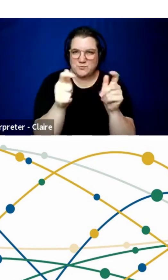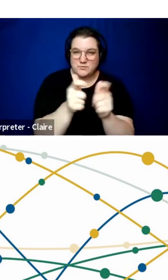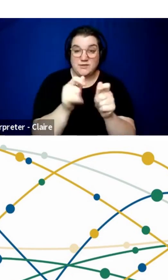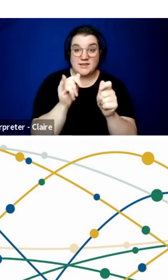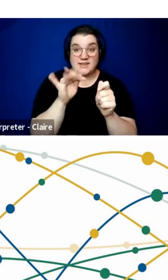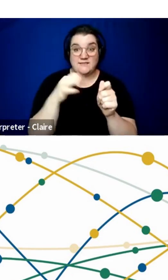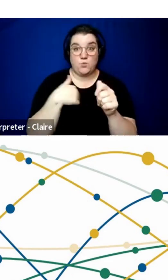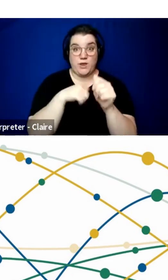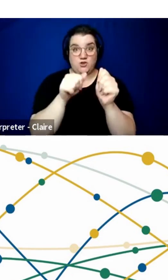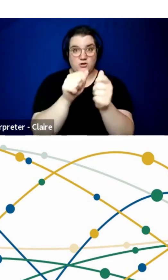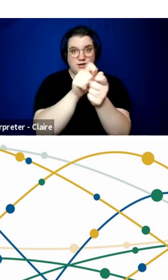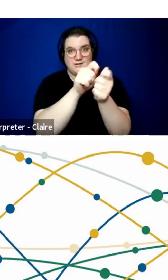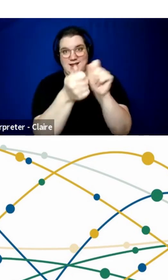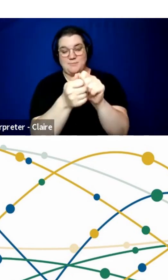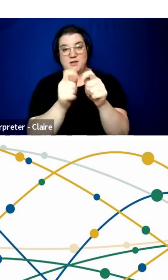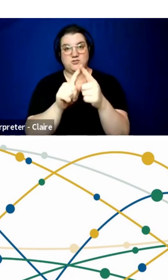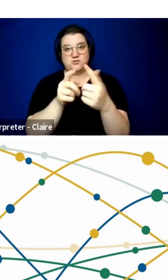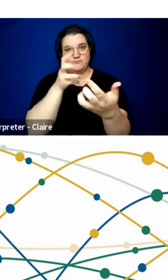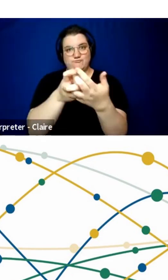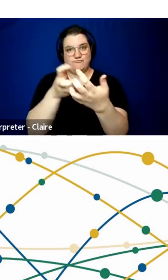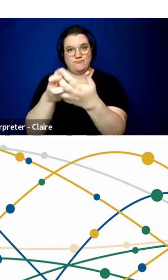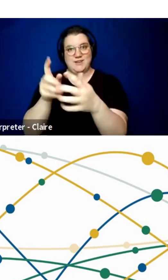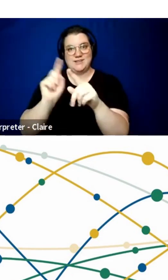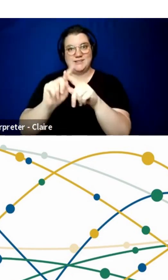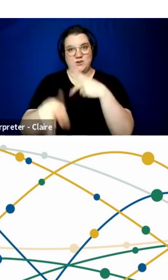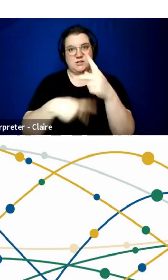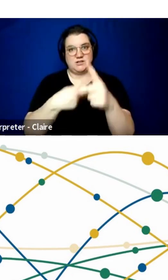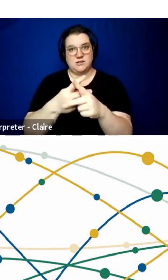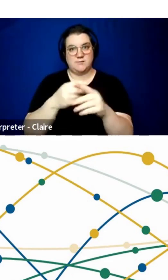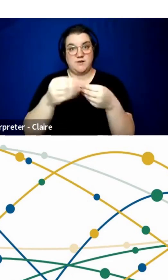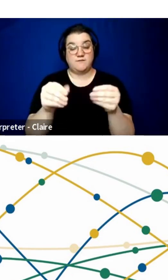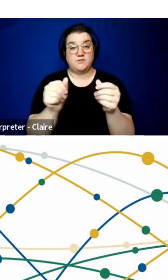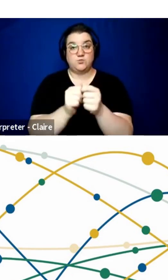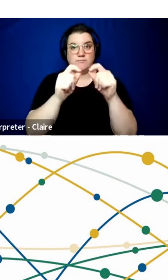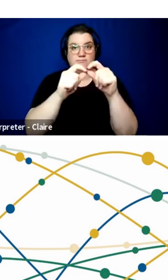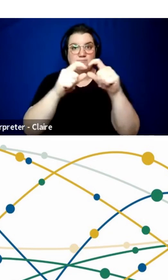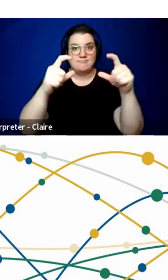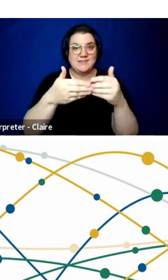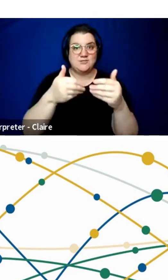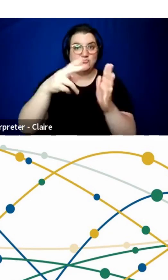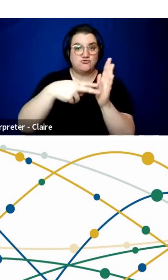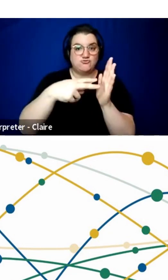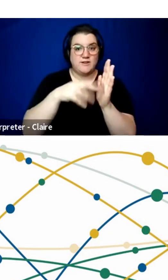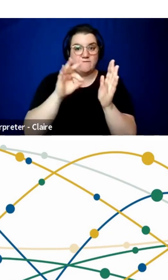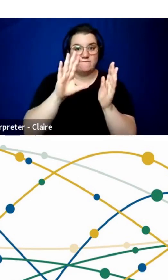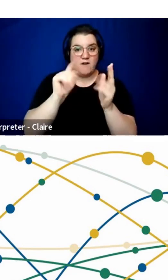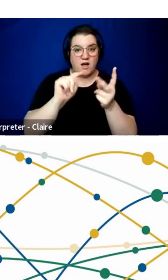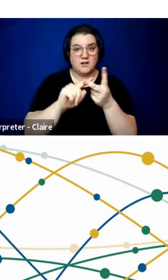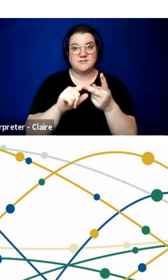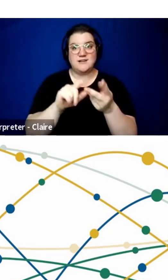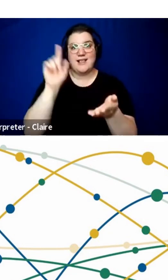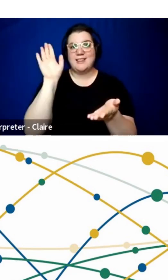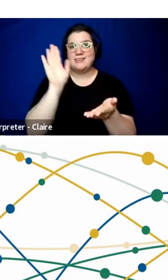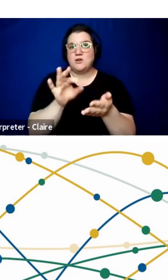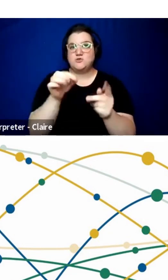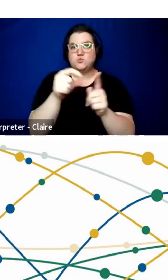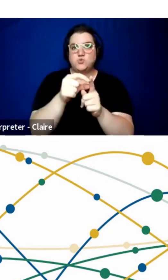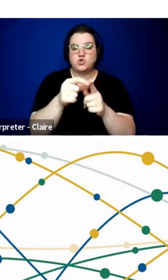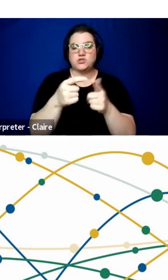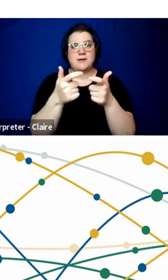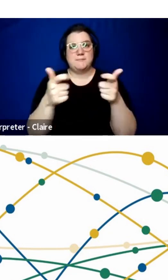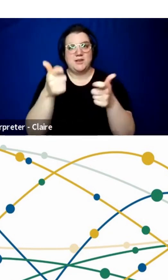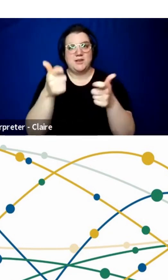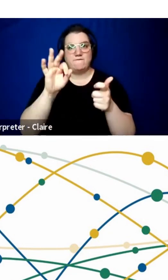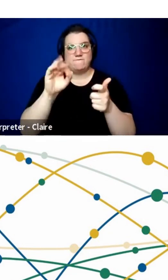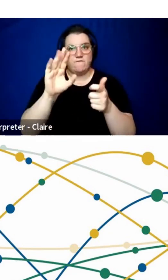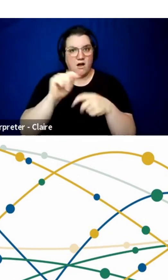that to different types of audiences, you know, with easier to read font, fewer words, bigger font type, I think that we could still